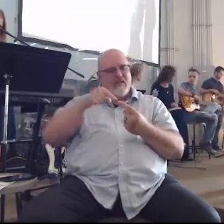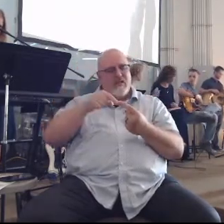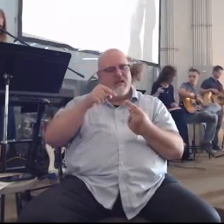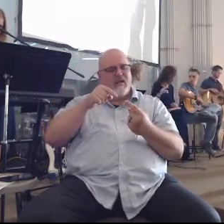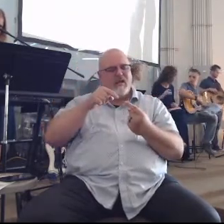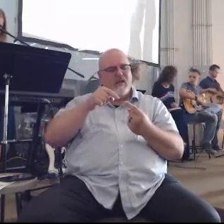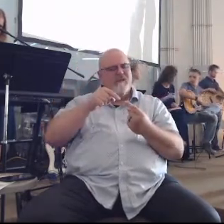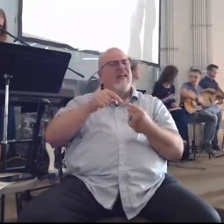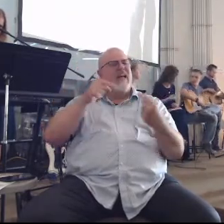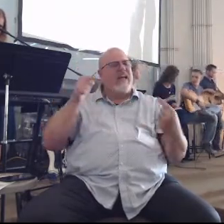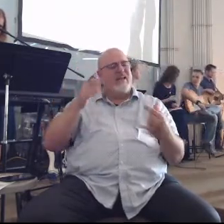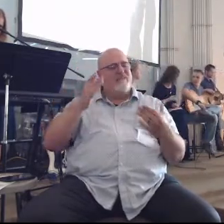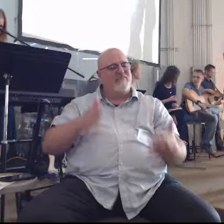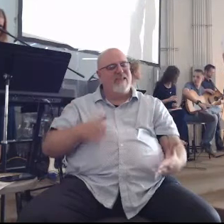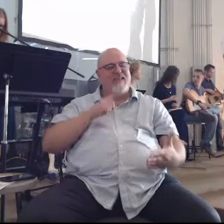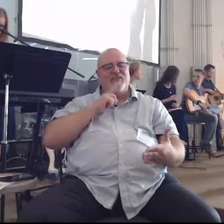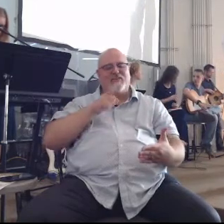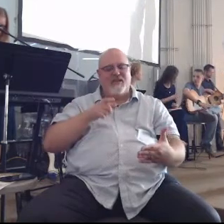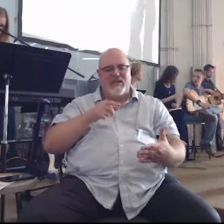because the flesh is weak